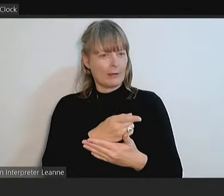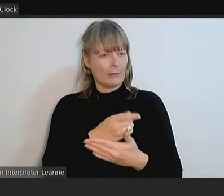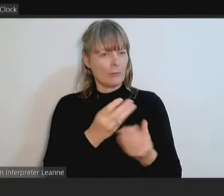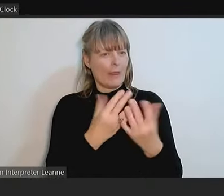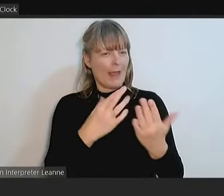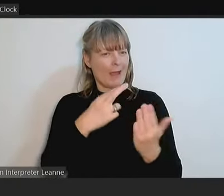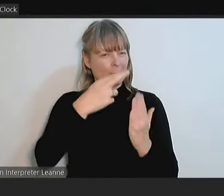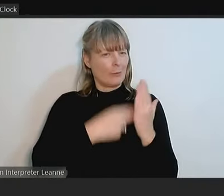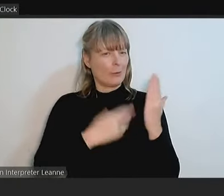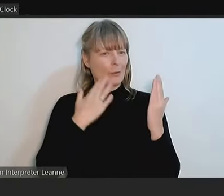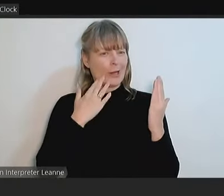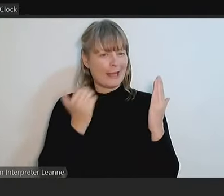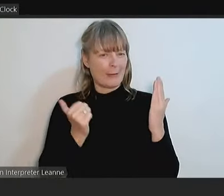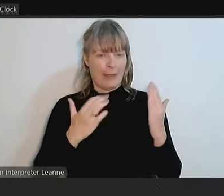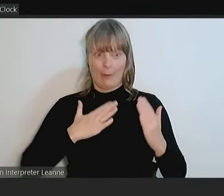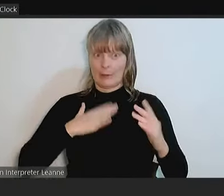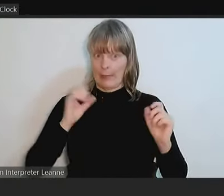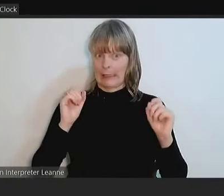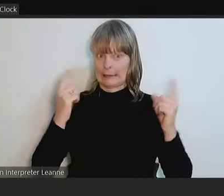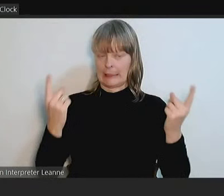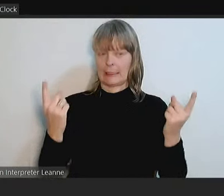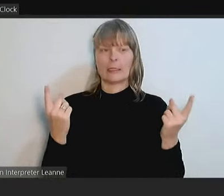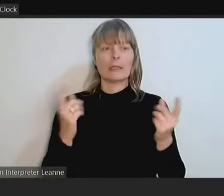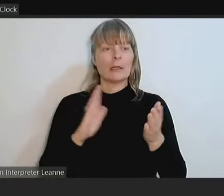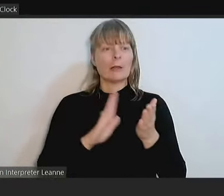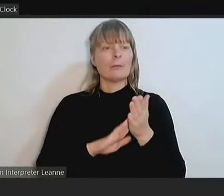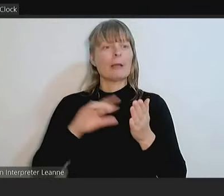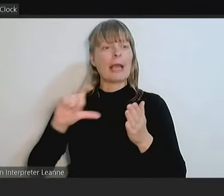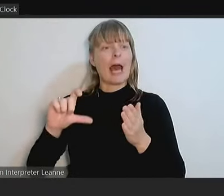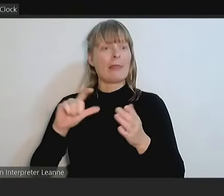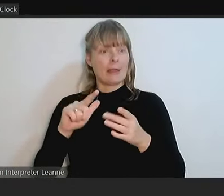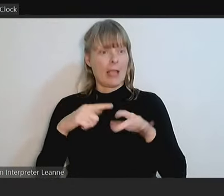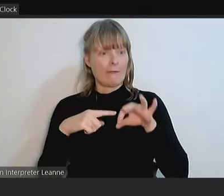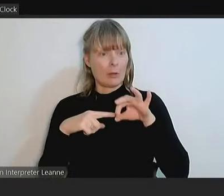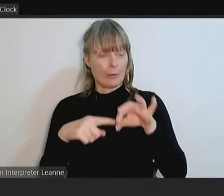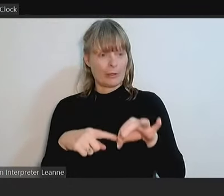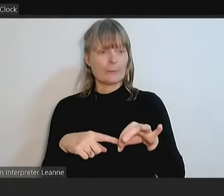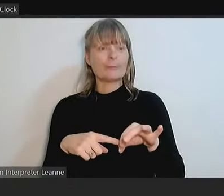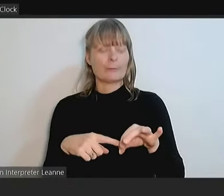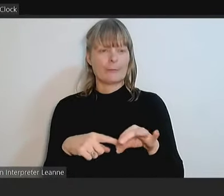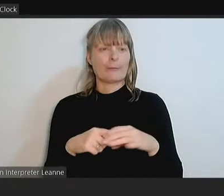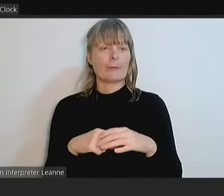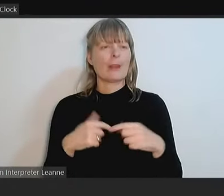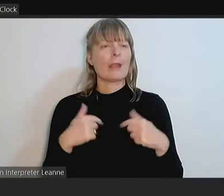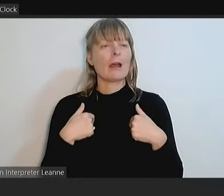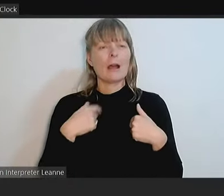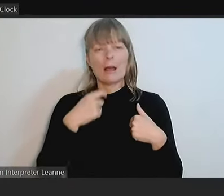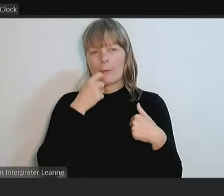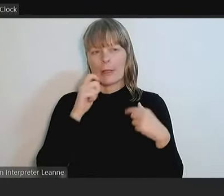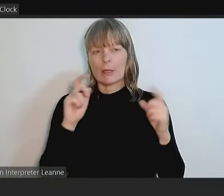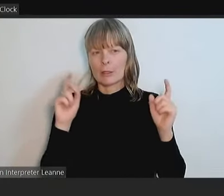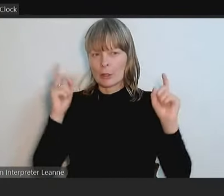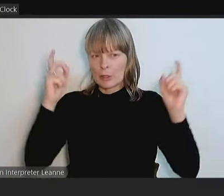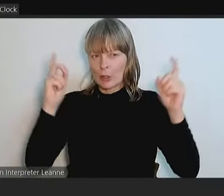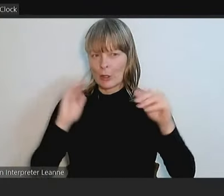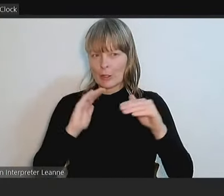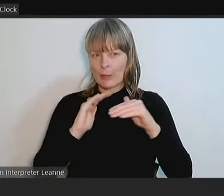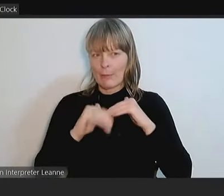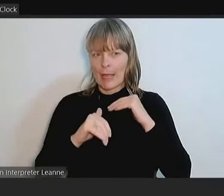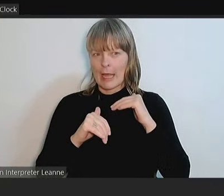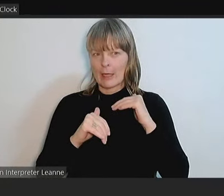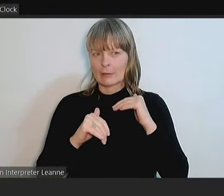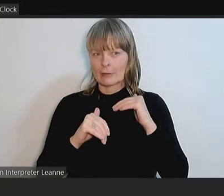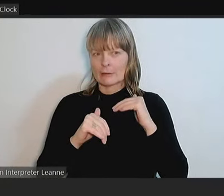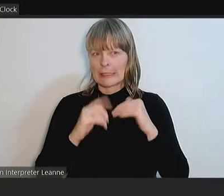But I'll go over to Councillor McCarthy. You have a question? Mayor, I'm a little bit concerned about, um, statements being made, um, that are